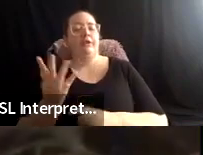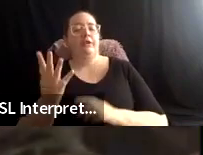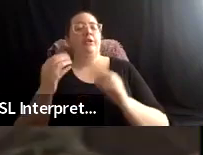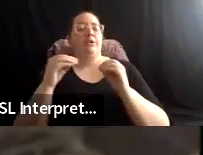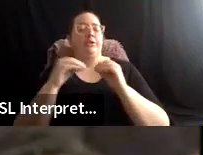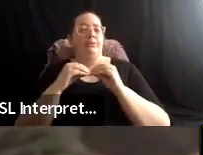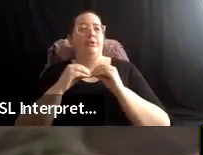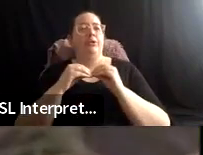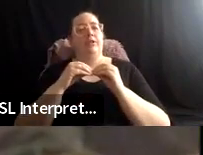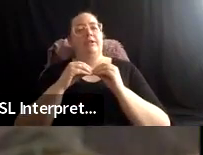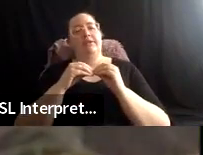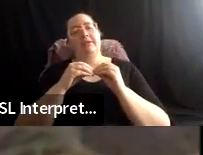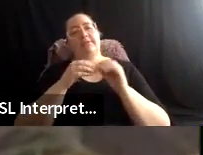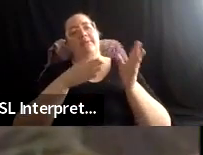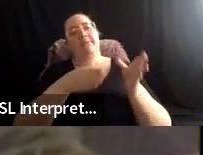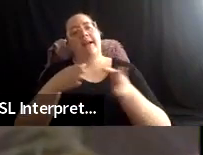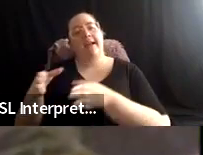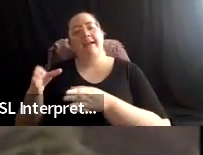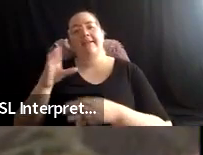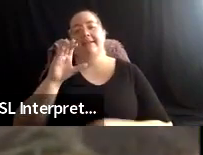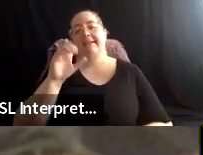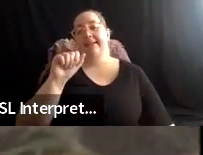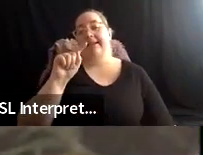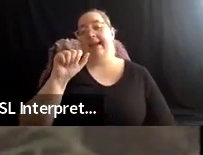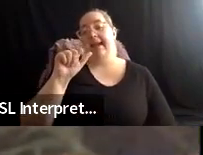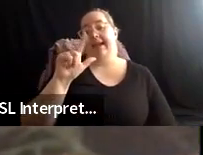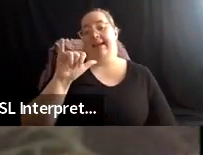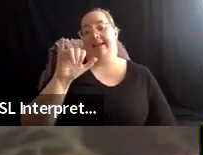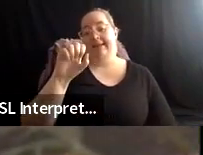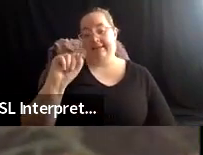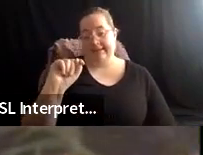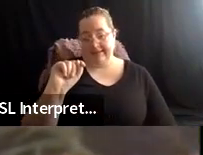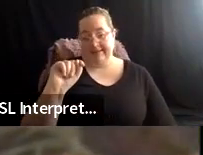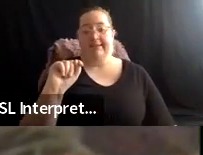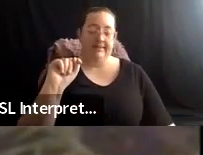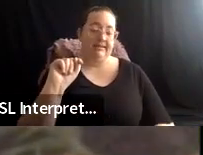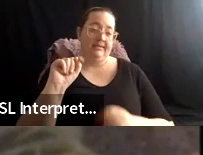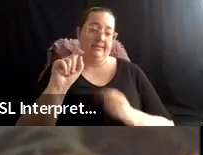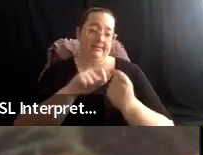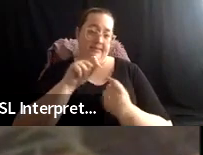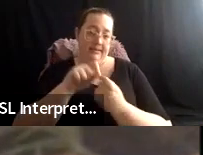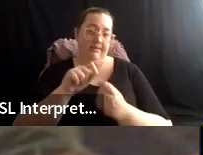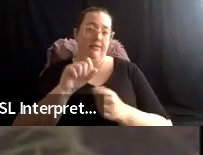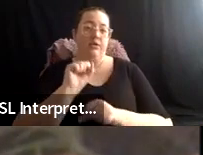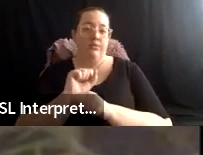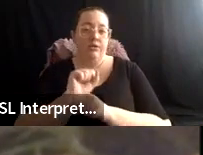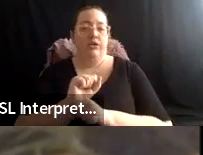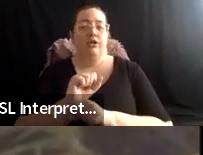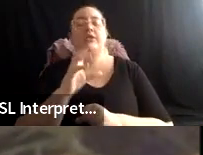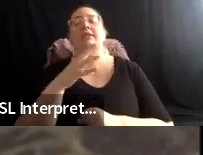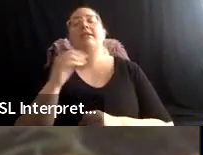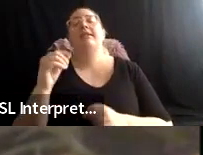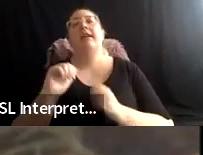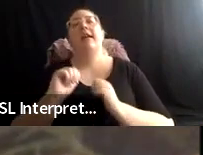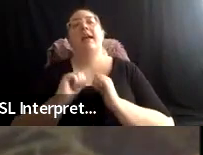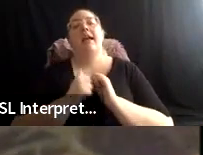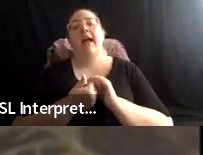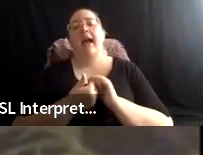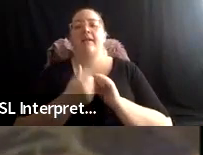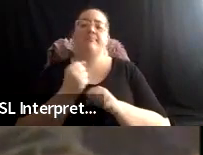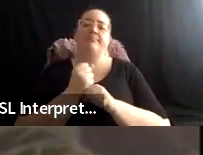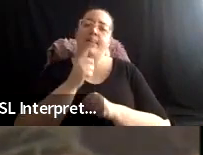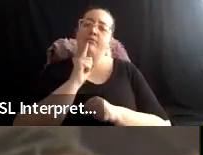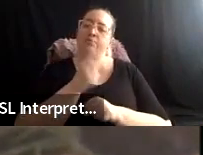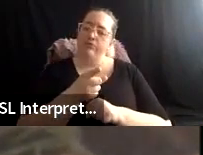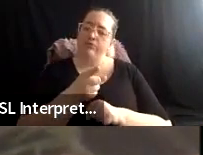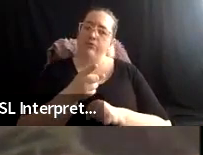specifically that catalysts, my company works, um, a few more ways that we work, uh, to ensure, um, uh, yeah, to ensure